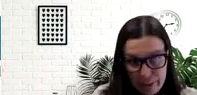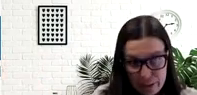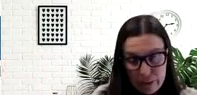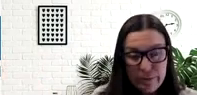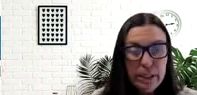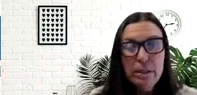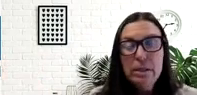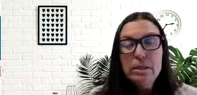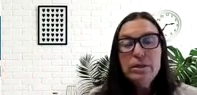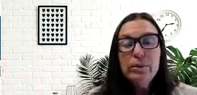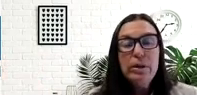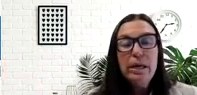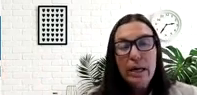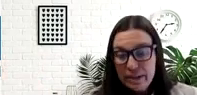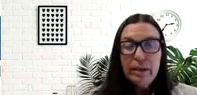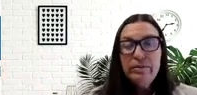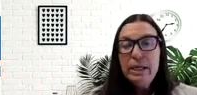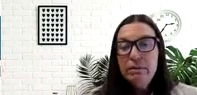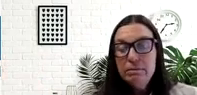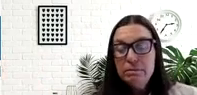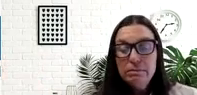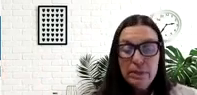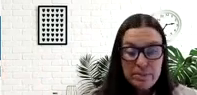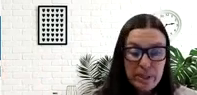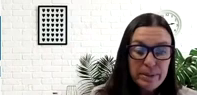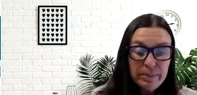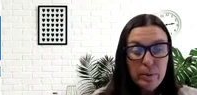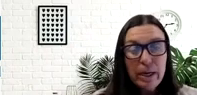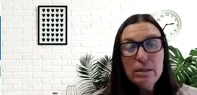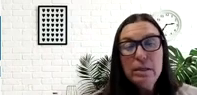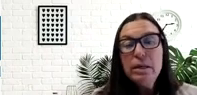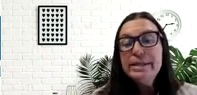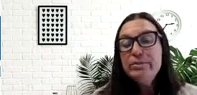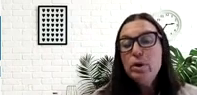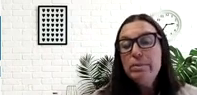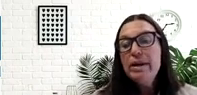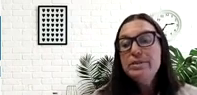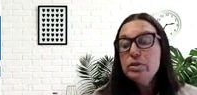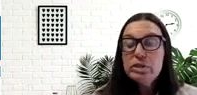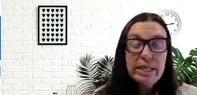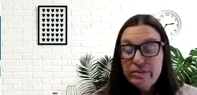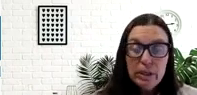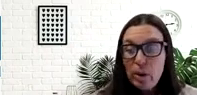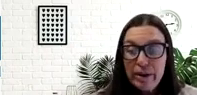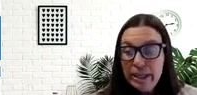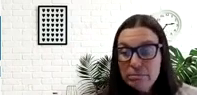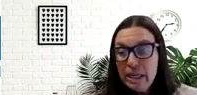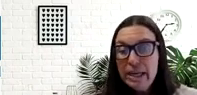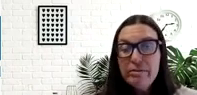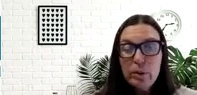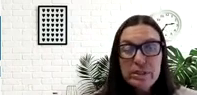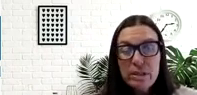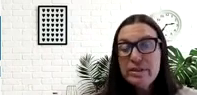autoethnography. So ethnography, as many people are aware, is a form of social scientific inquiry,